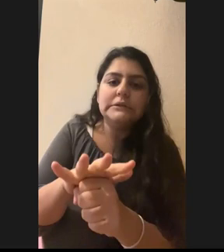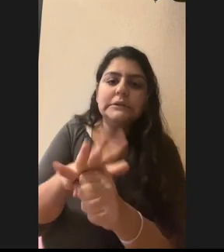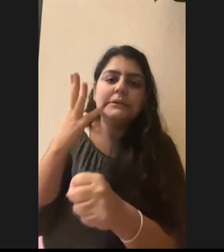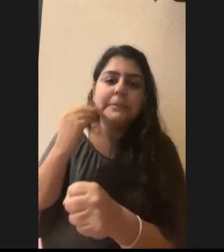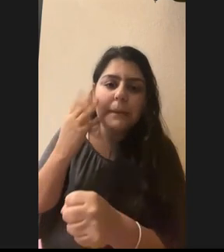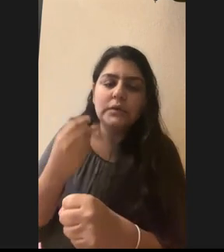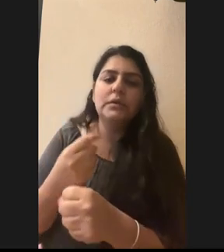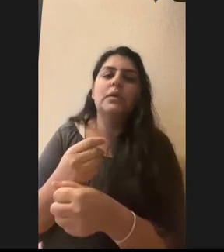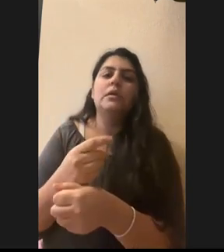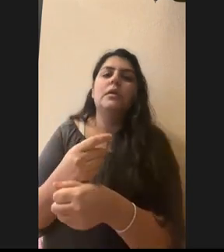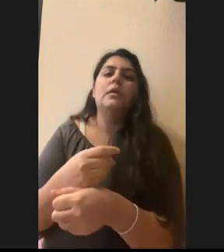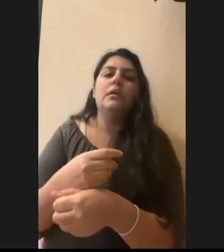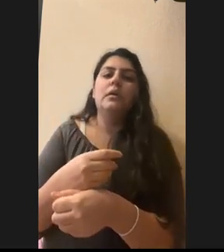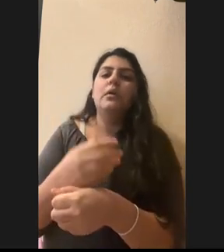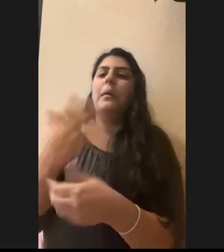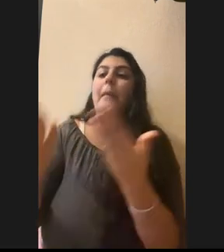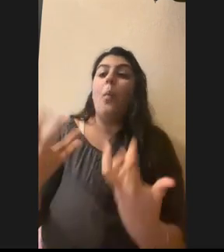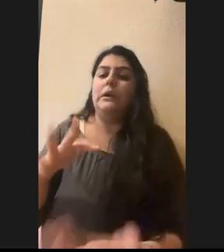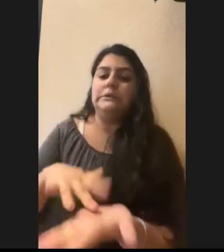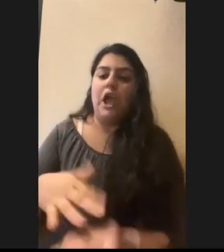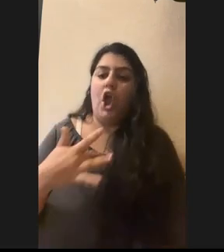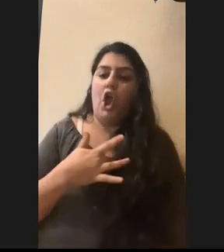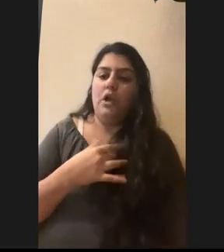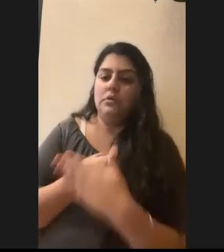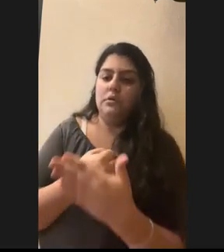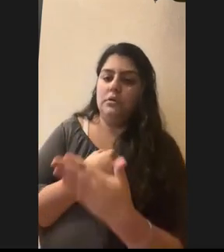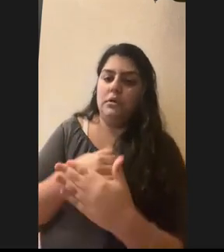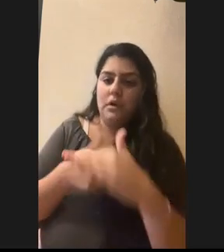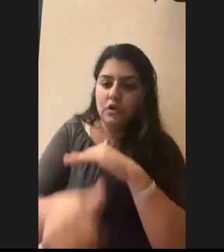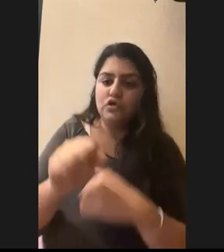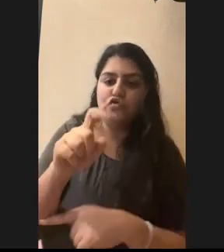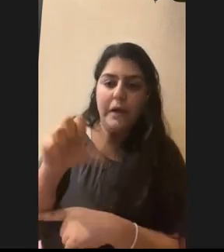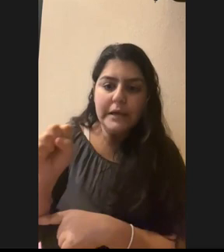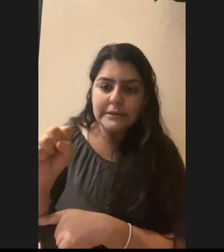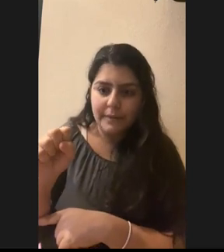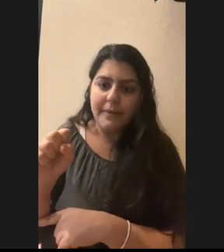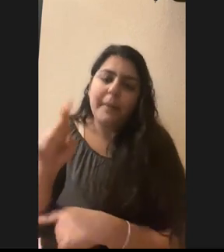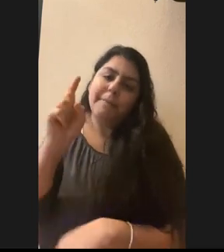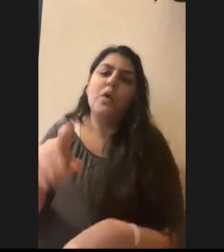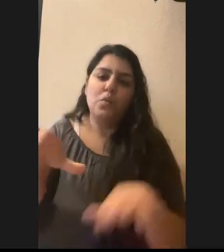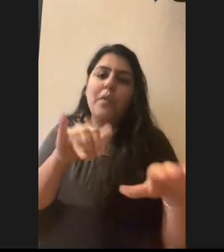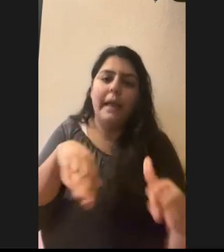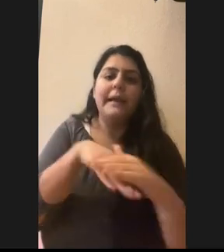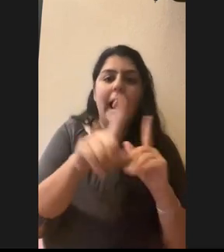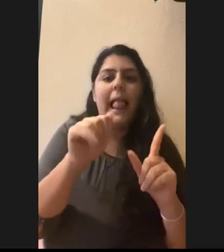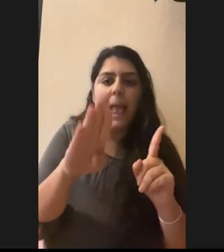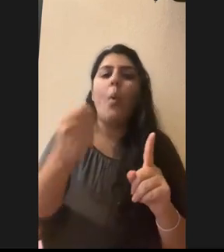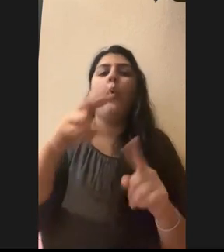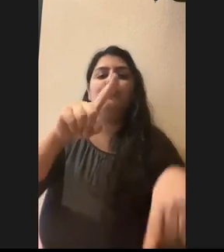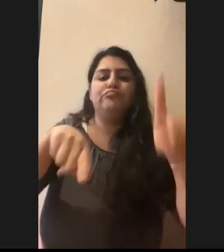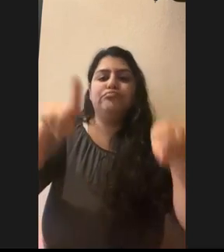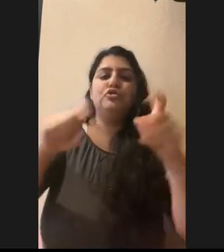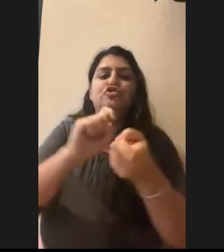want to study, uh, their heartbeat or something under stress. So they do that in a lab. They study how their hormones change. So that is something